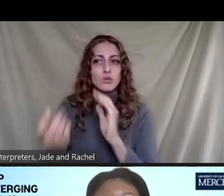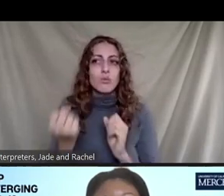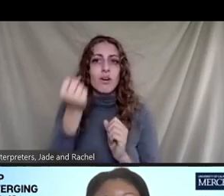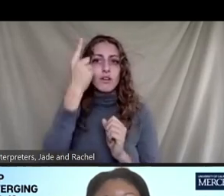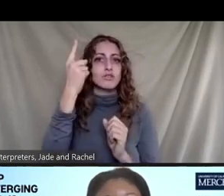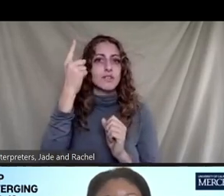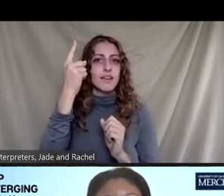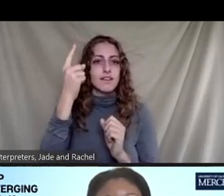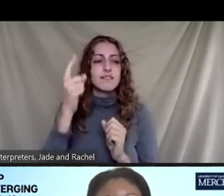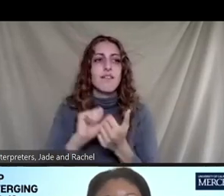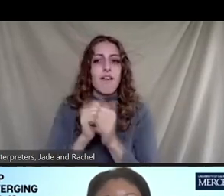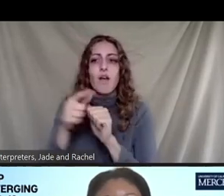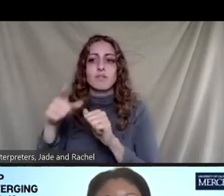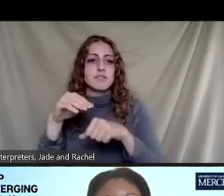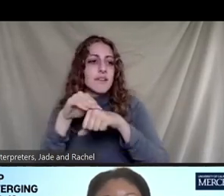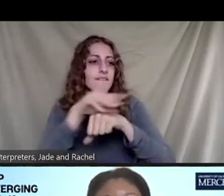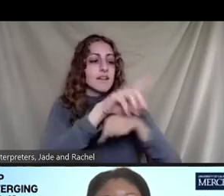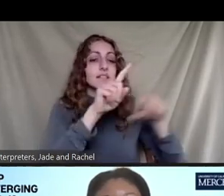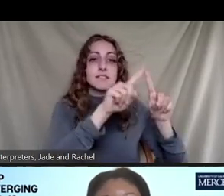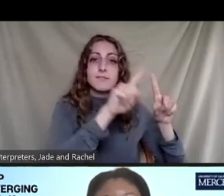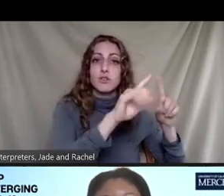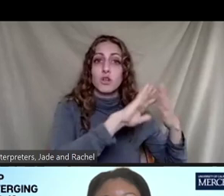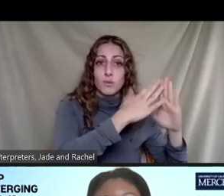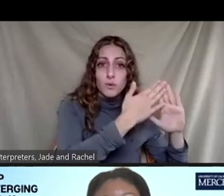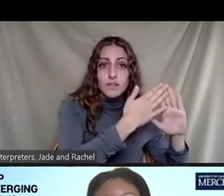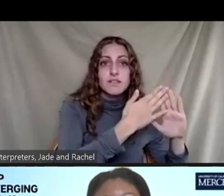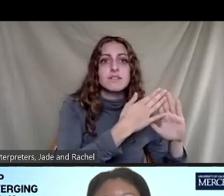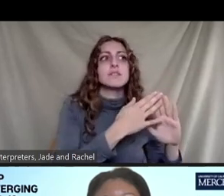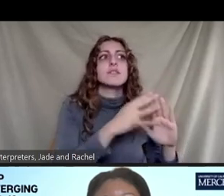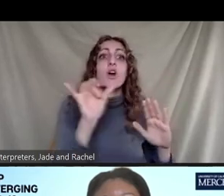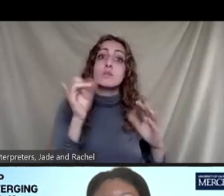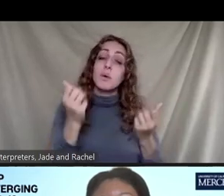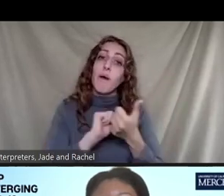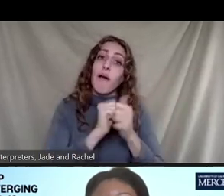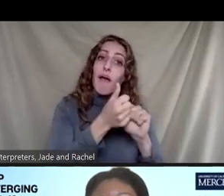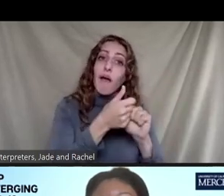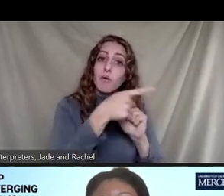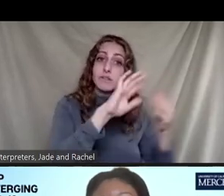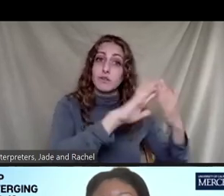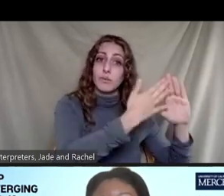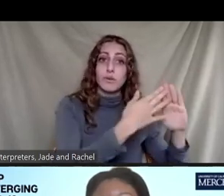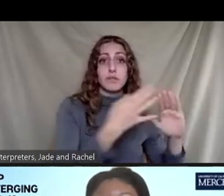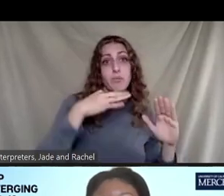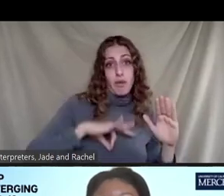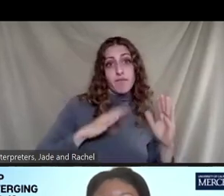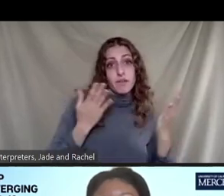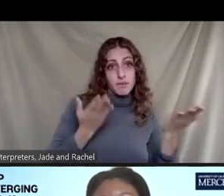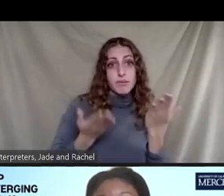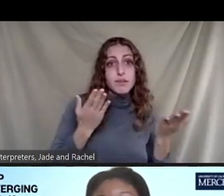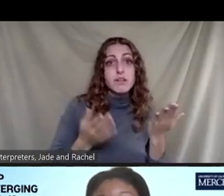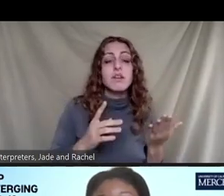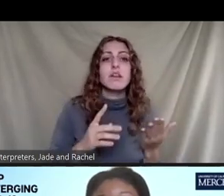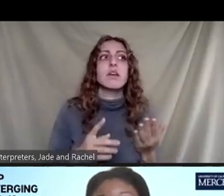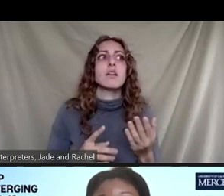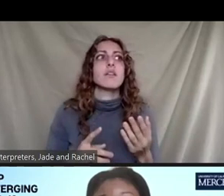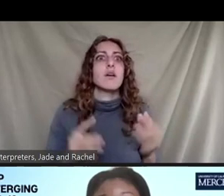but also how it might benefit different communities and what might be a large-scale program for change. You